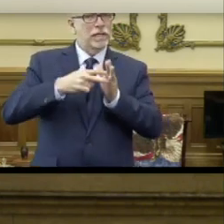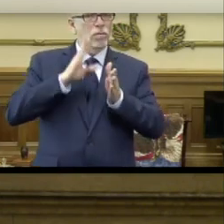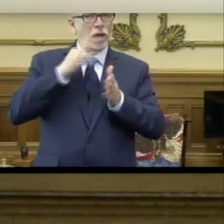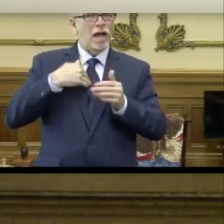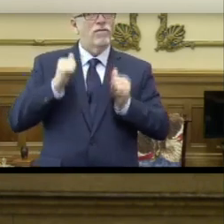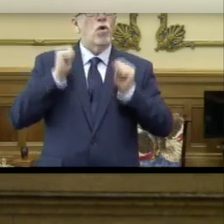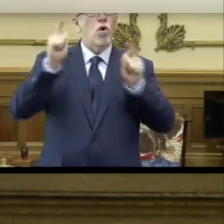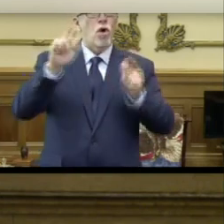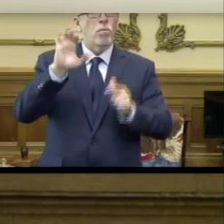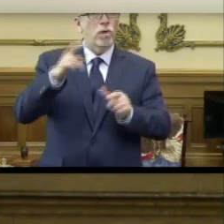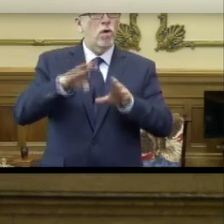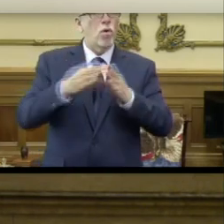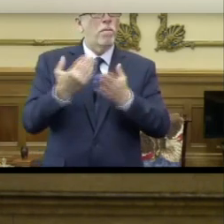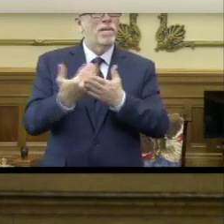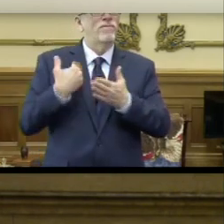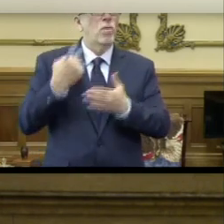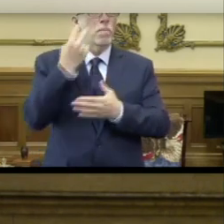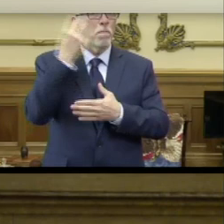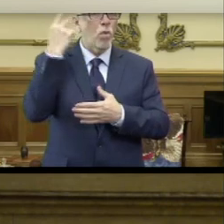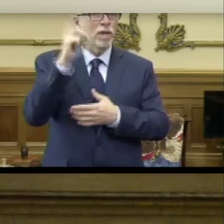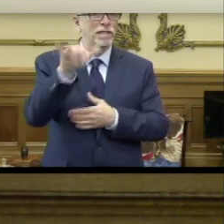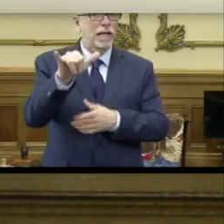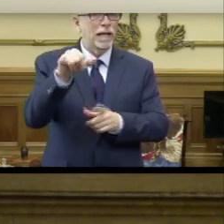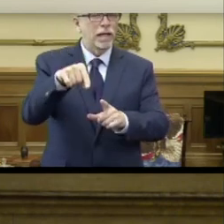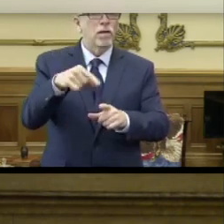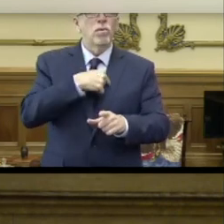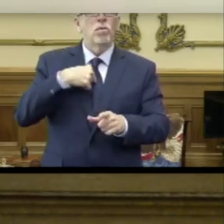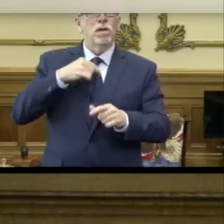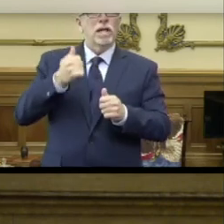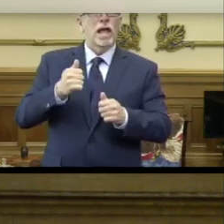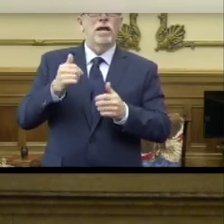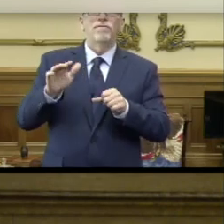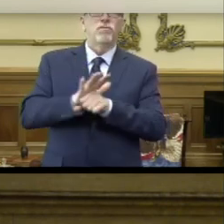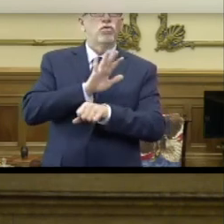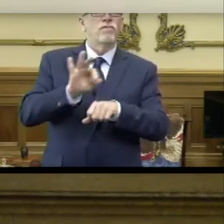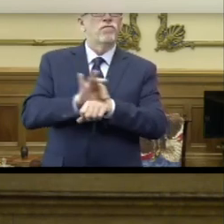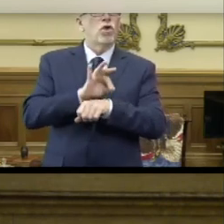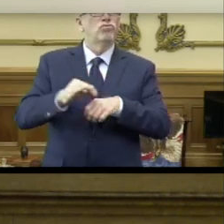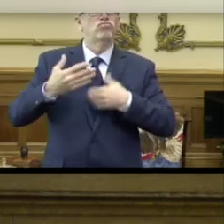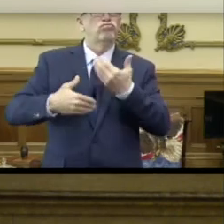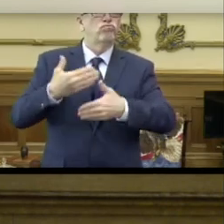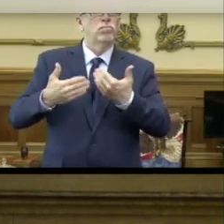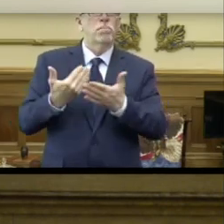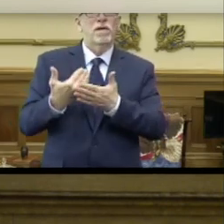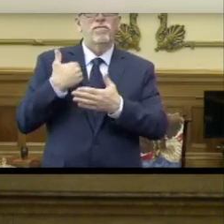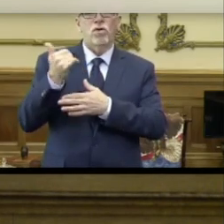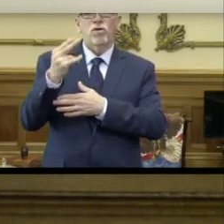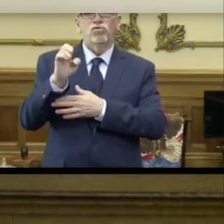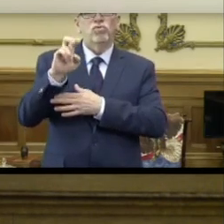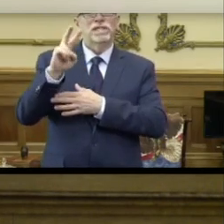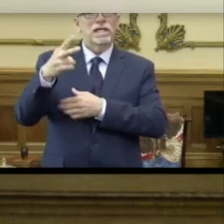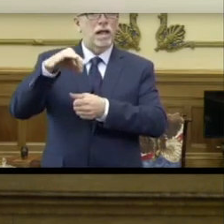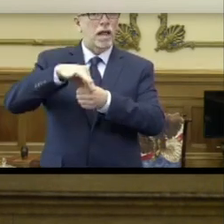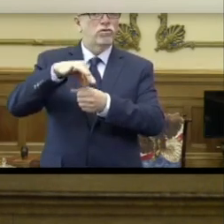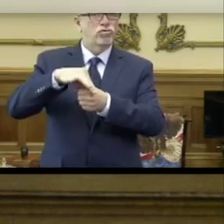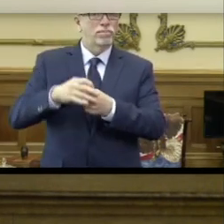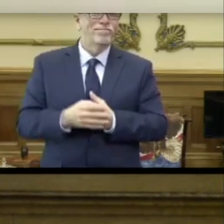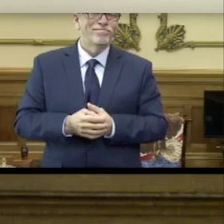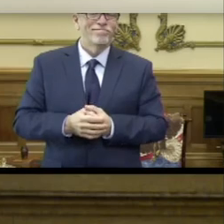branches open before Memorial Day so that we are well functioning before the June 2nd primary election.